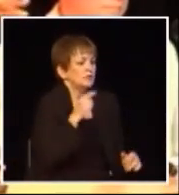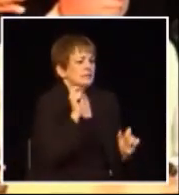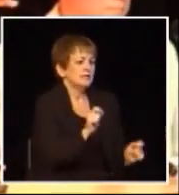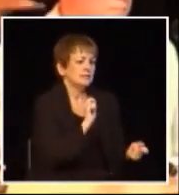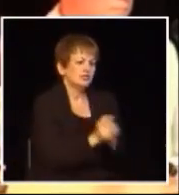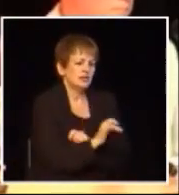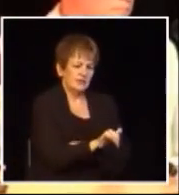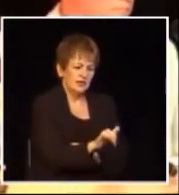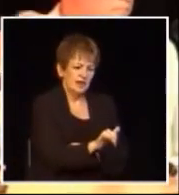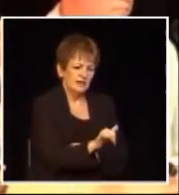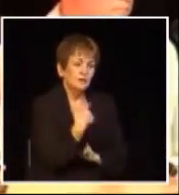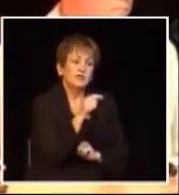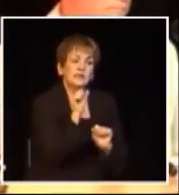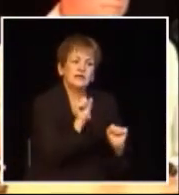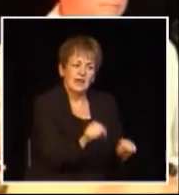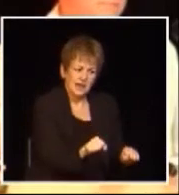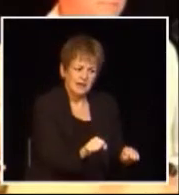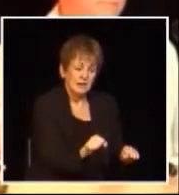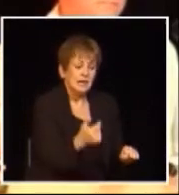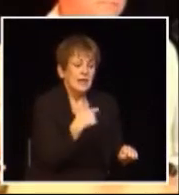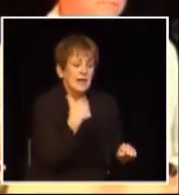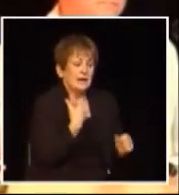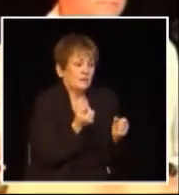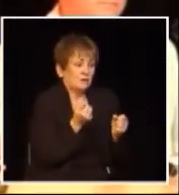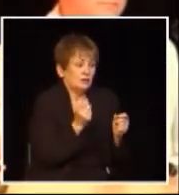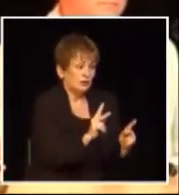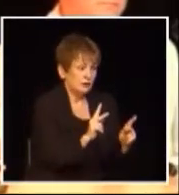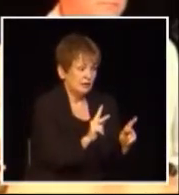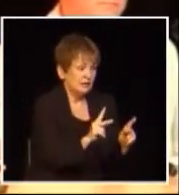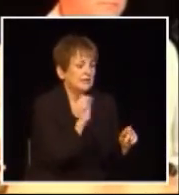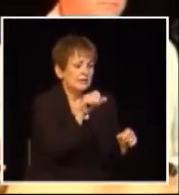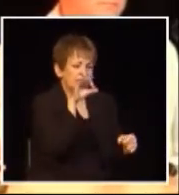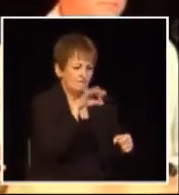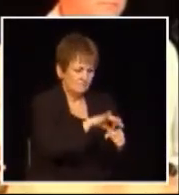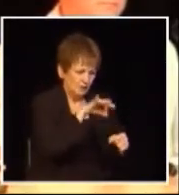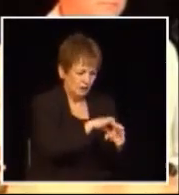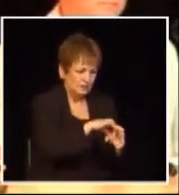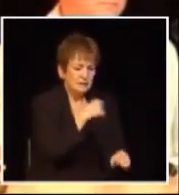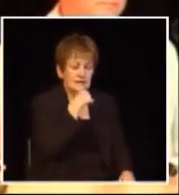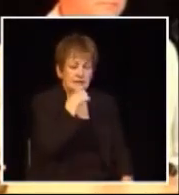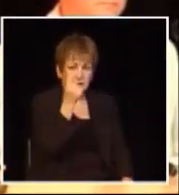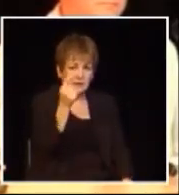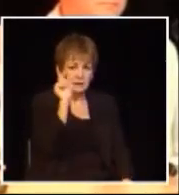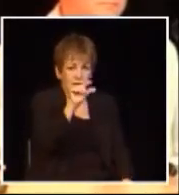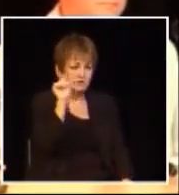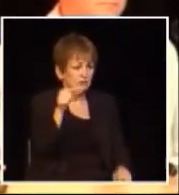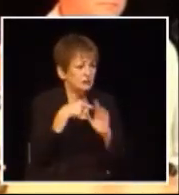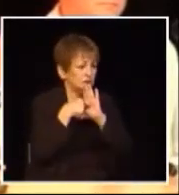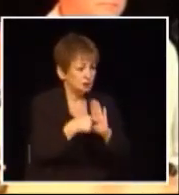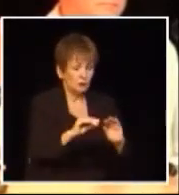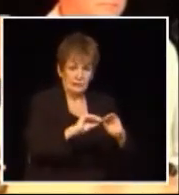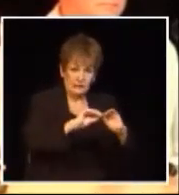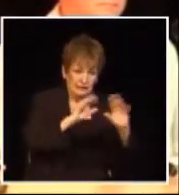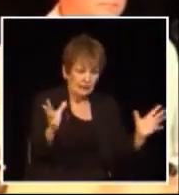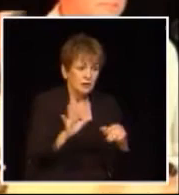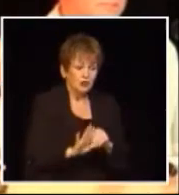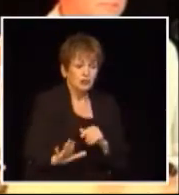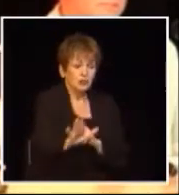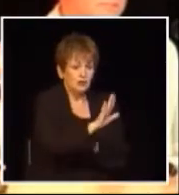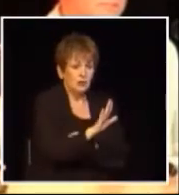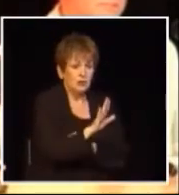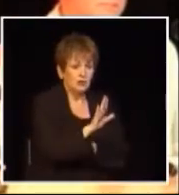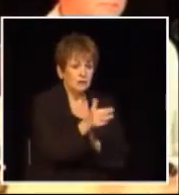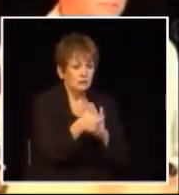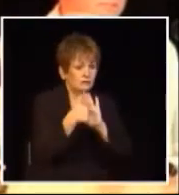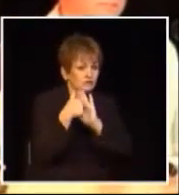opportunity as a people to do something about it we actually have a chance this time to say to the government to